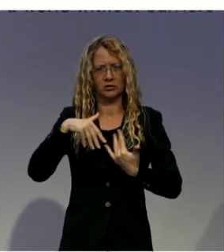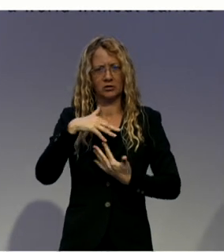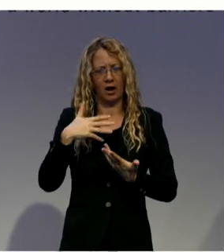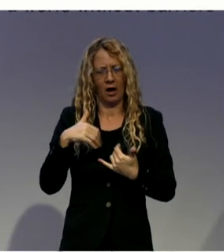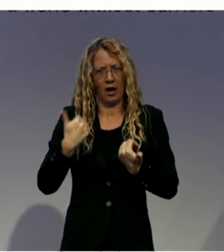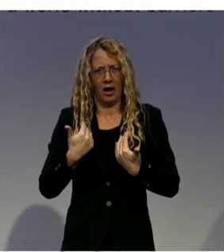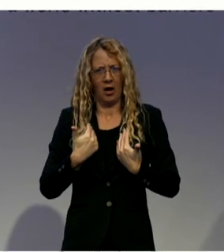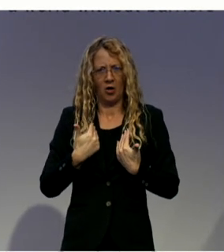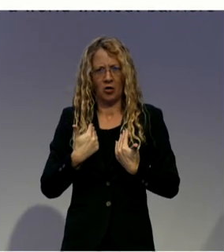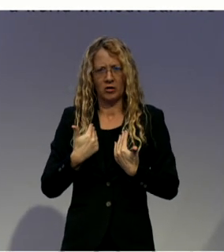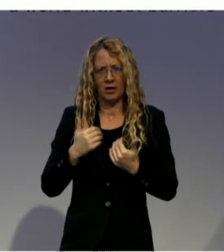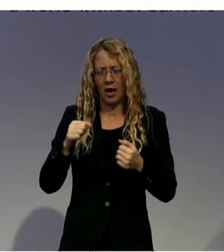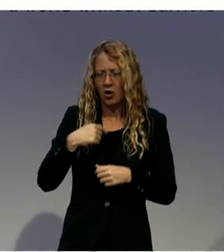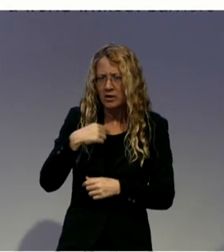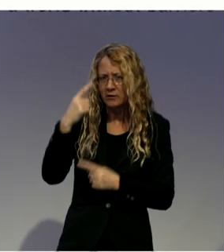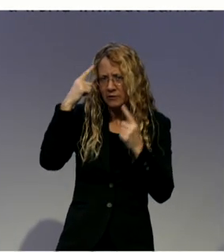line with the will of the person.